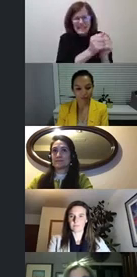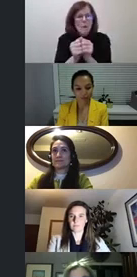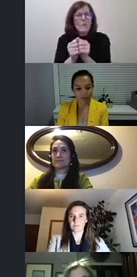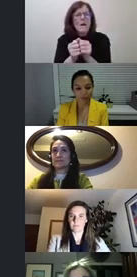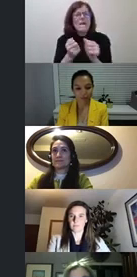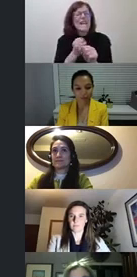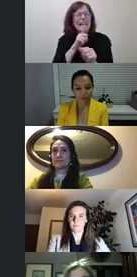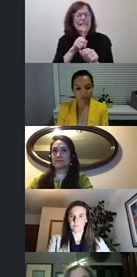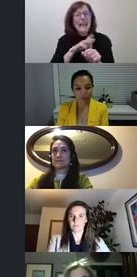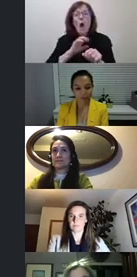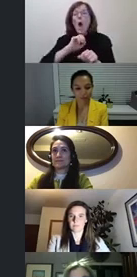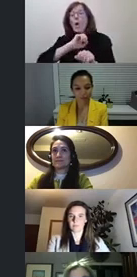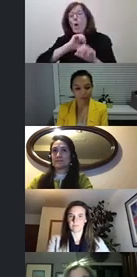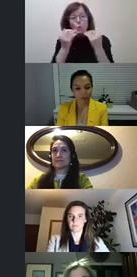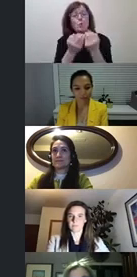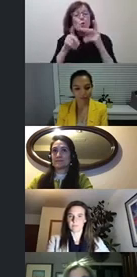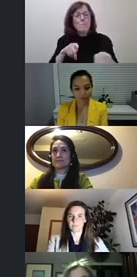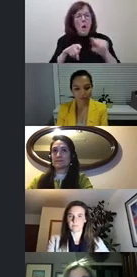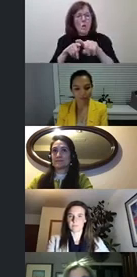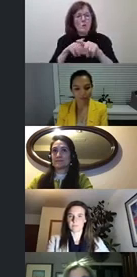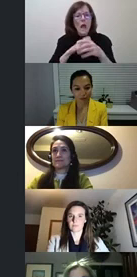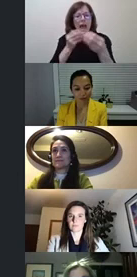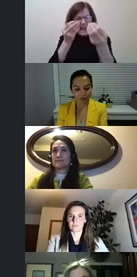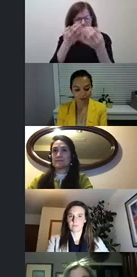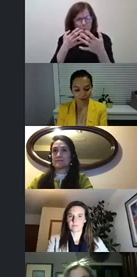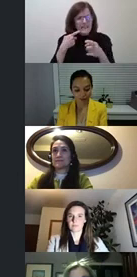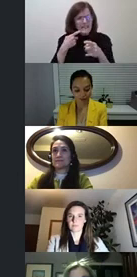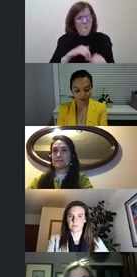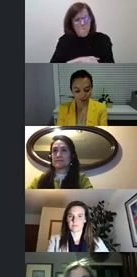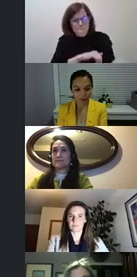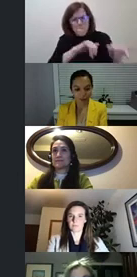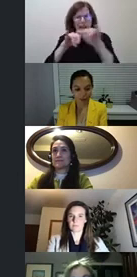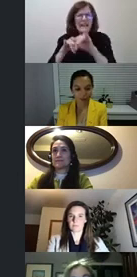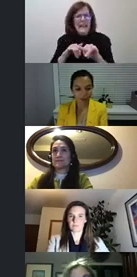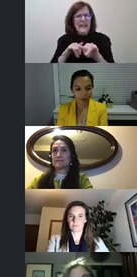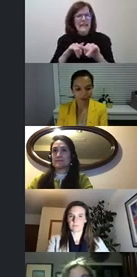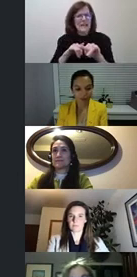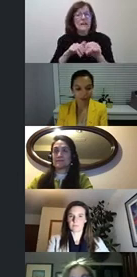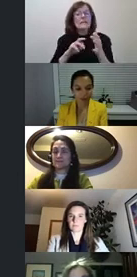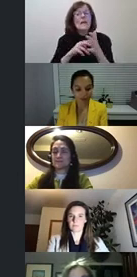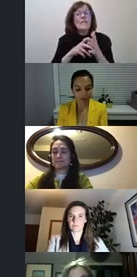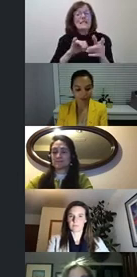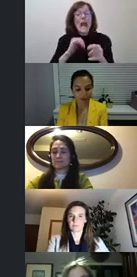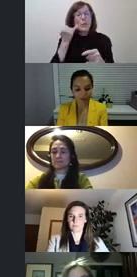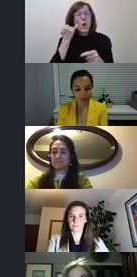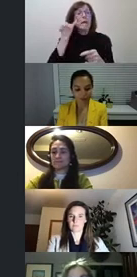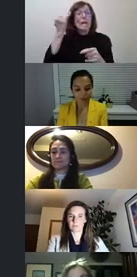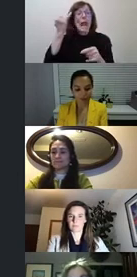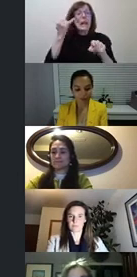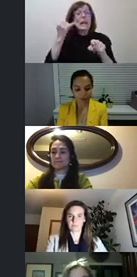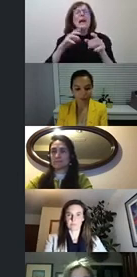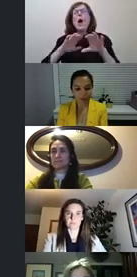information going down the pipeline so i think if there is an ideal to get everybody at the table